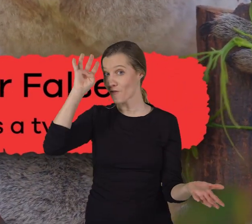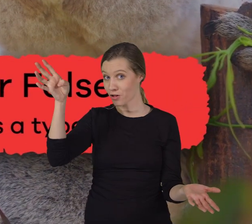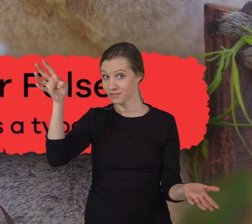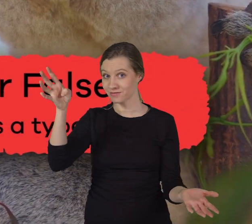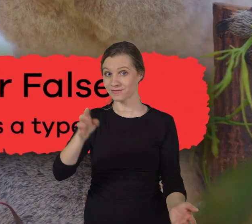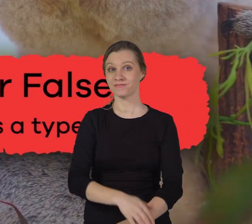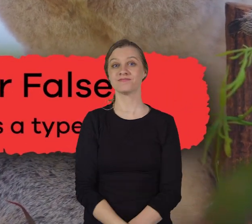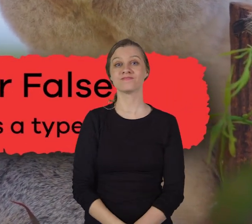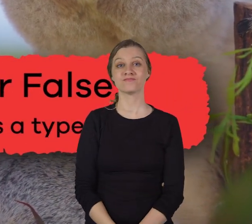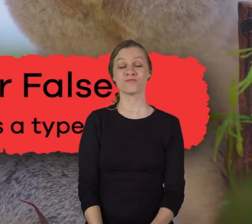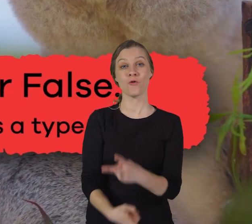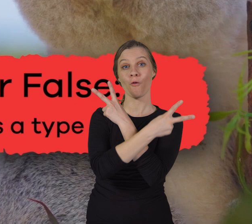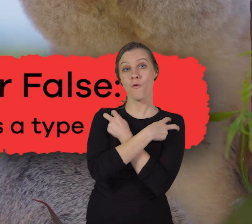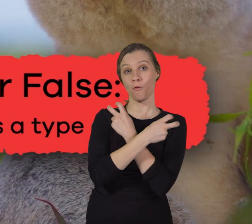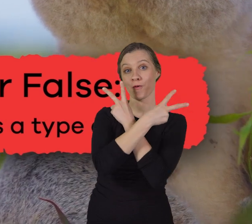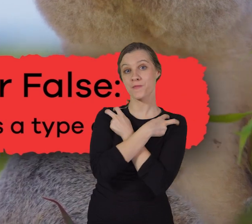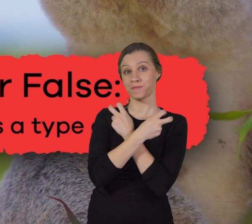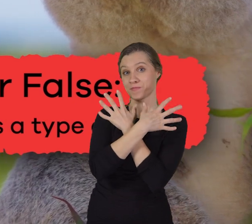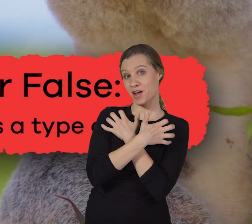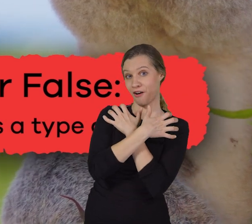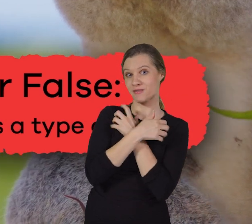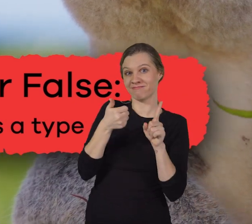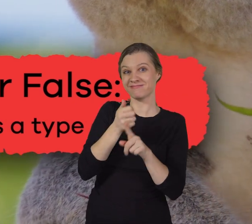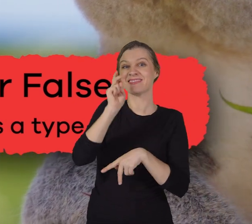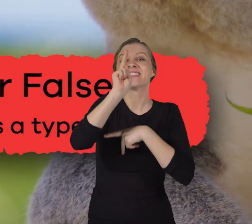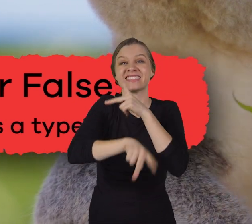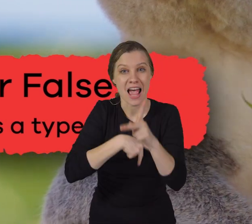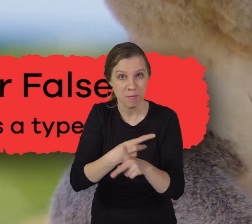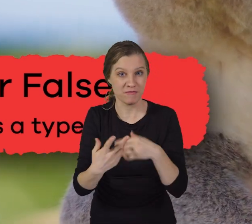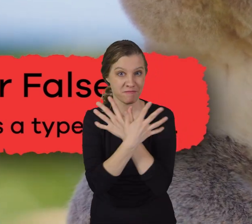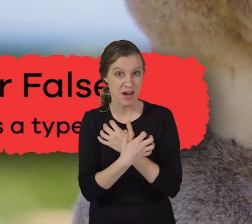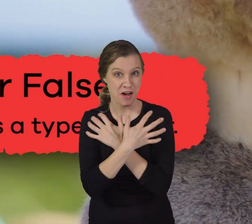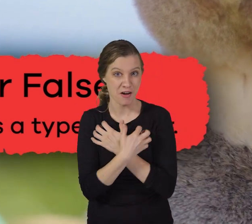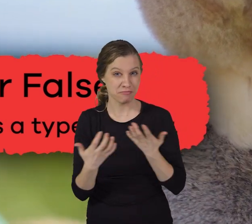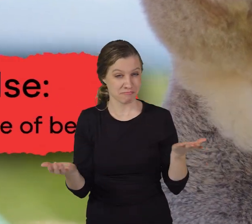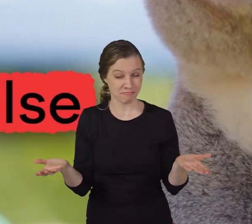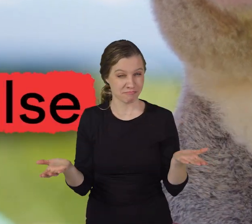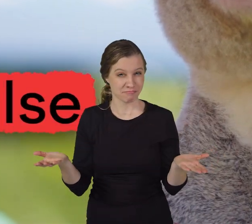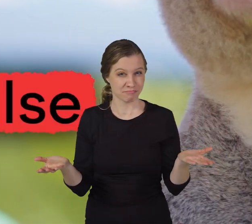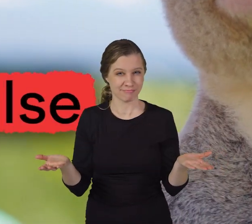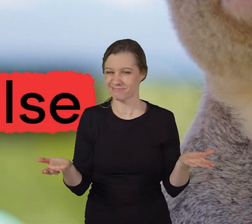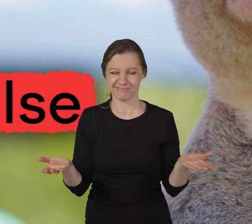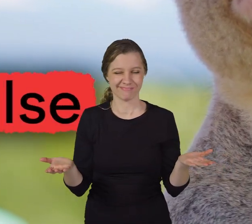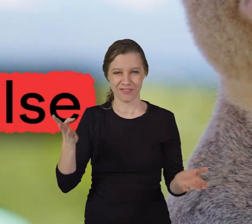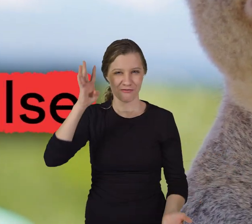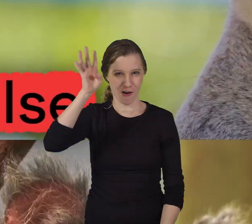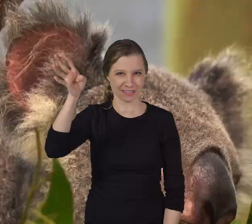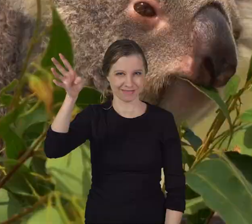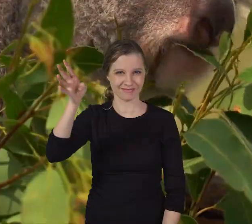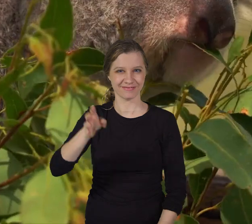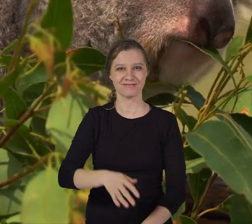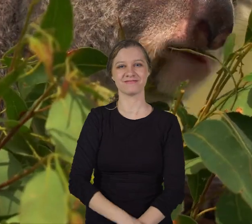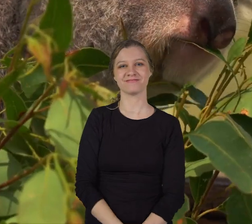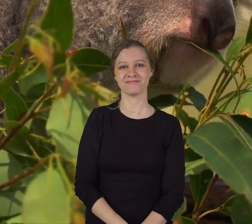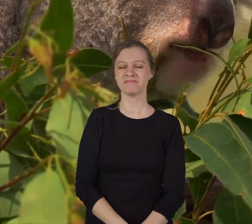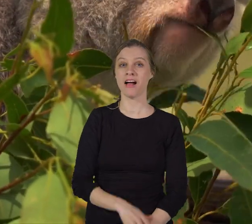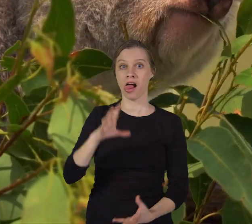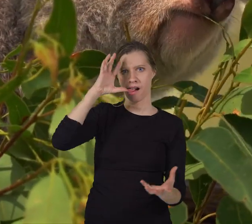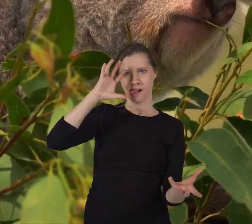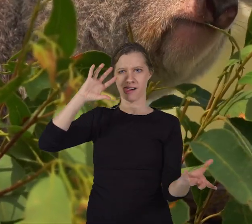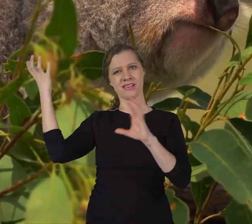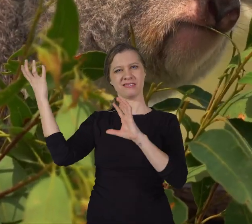A koala bear is a type of bear. False. Don't be